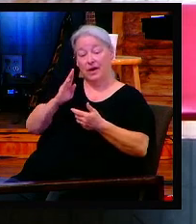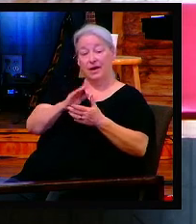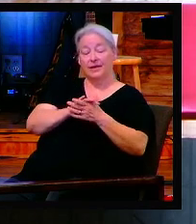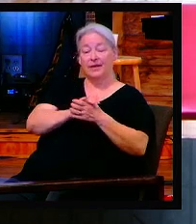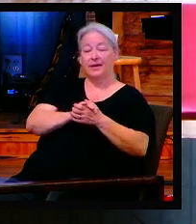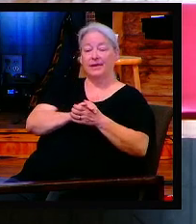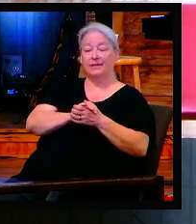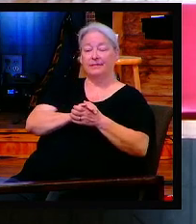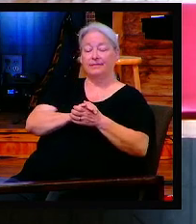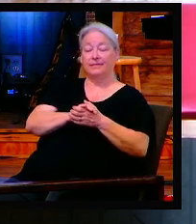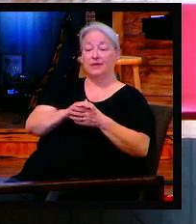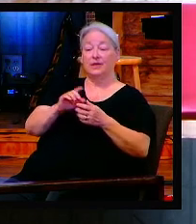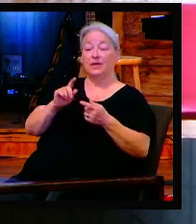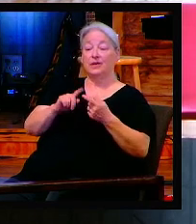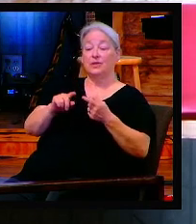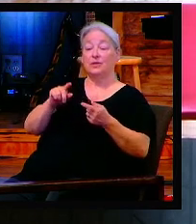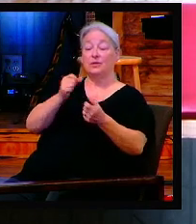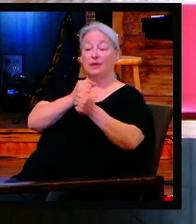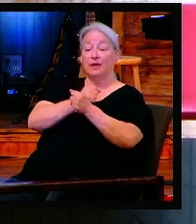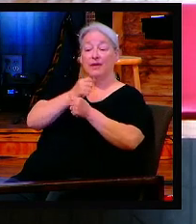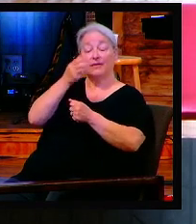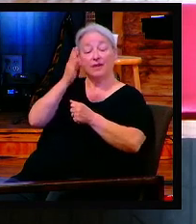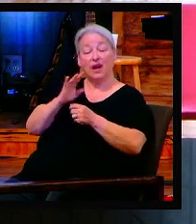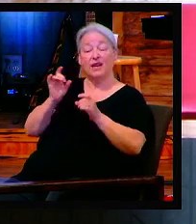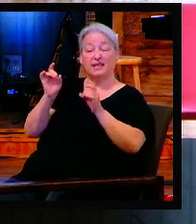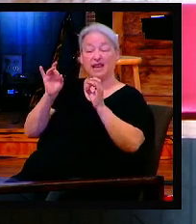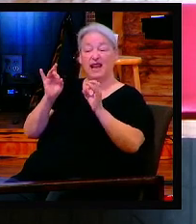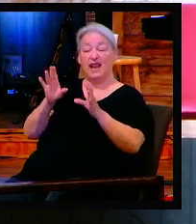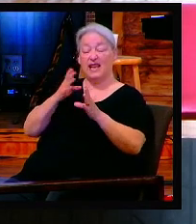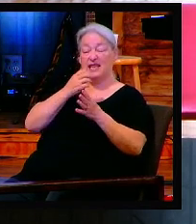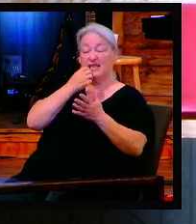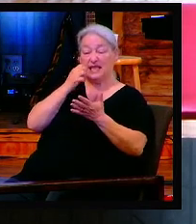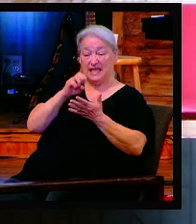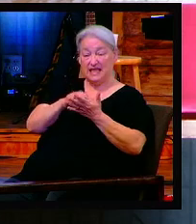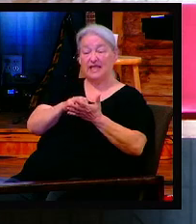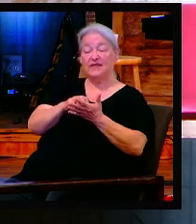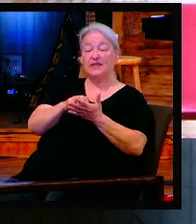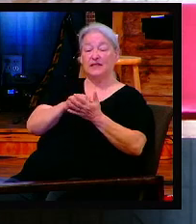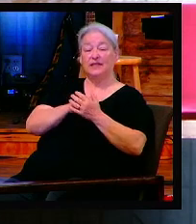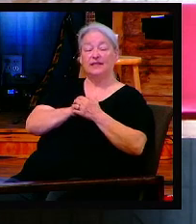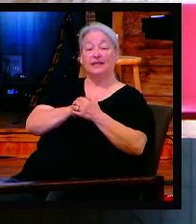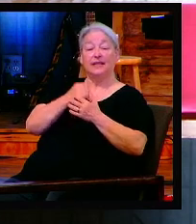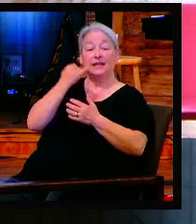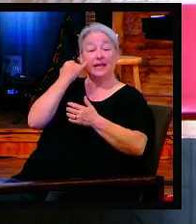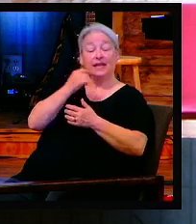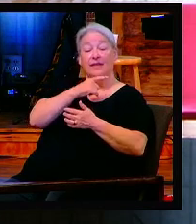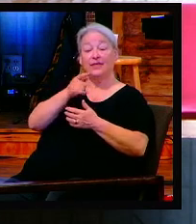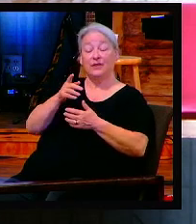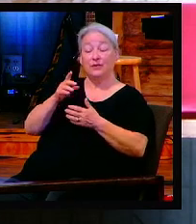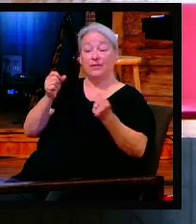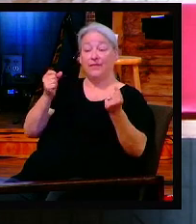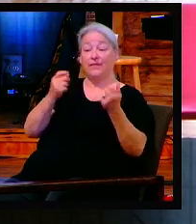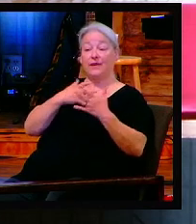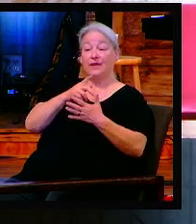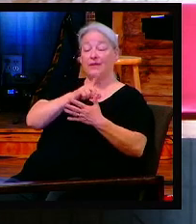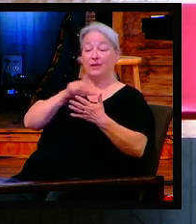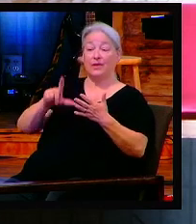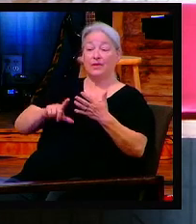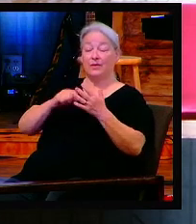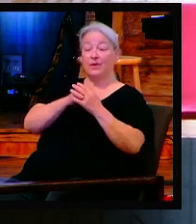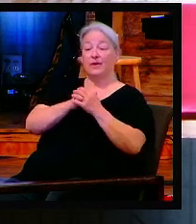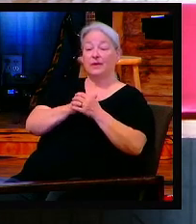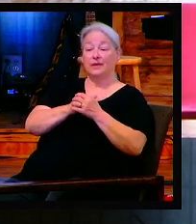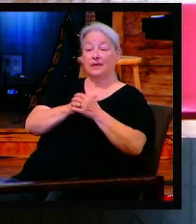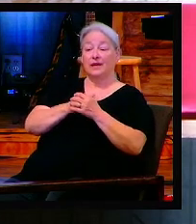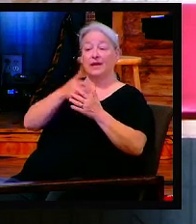To love God is to hate evil. Amen. So if you fear the Lord, guess what God just had probably more